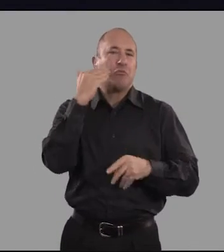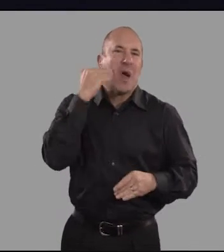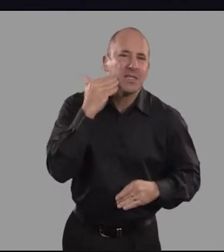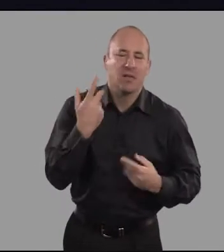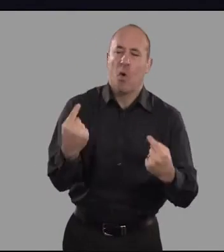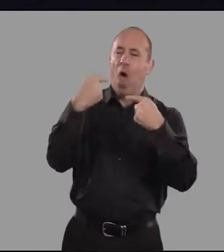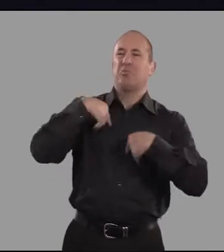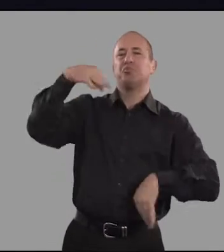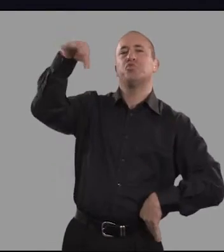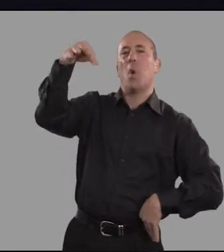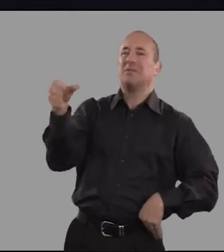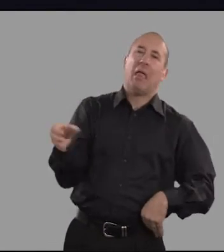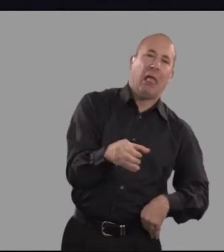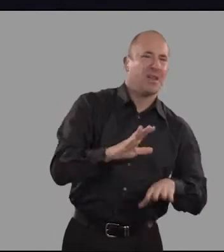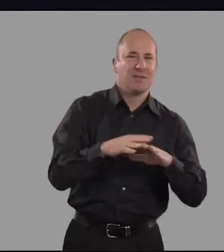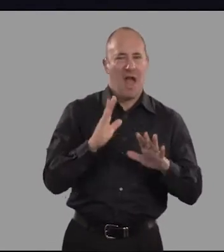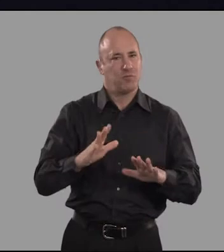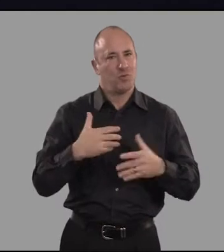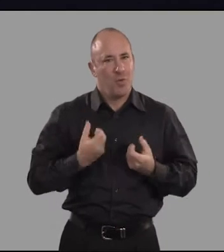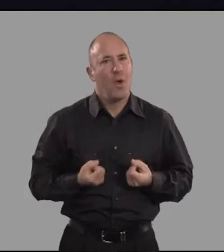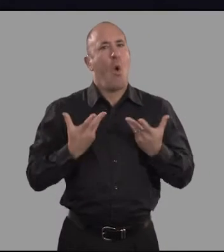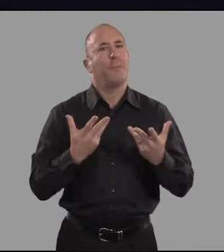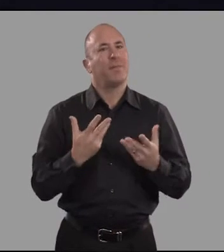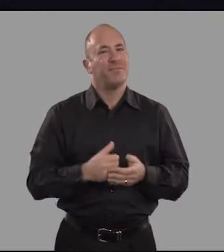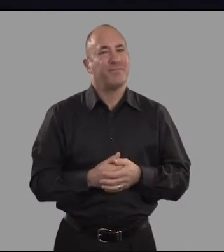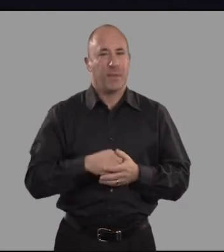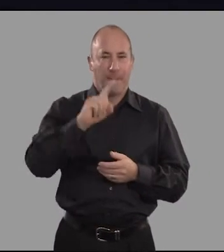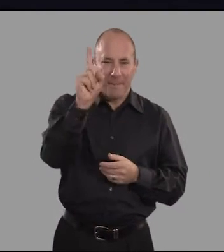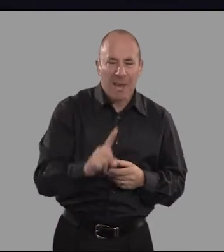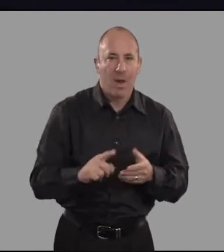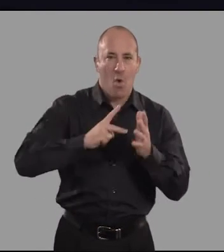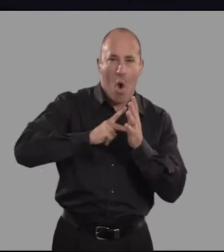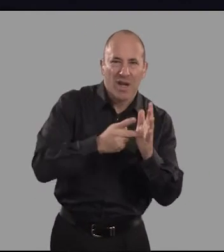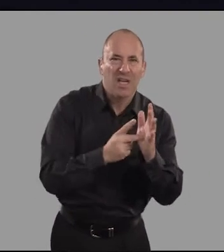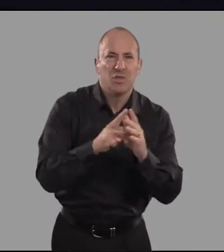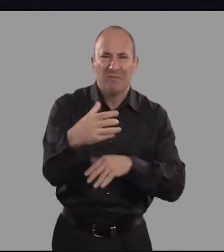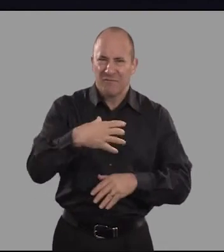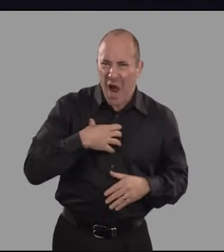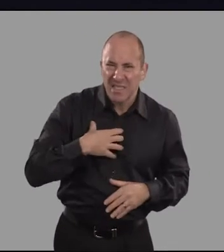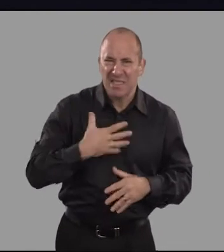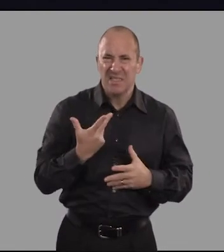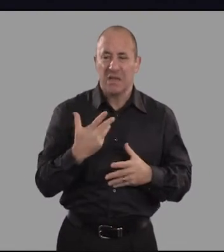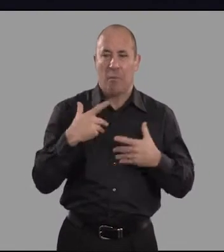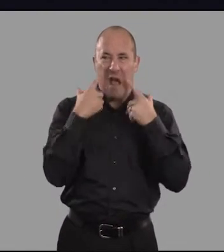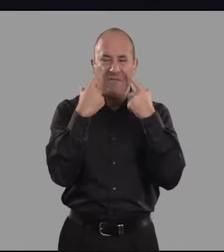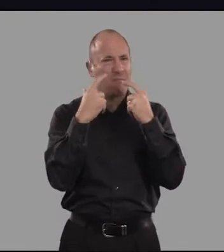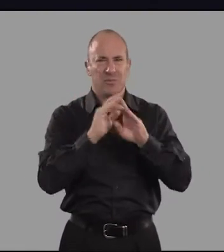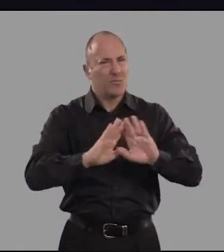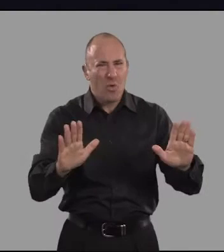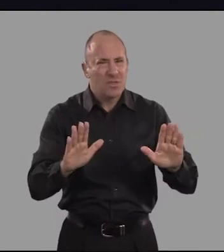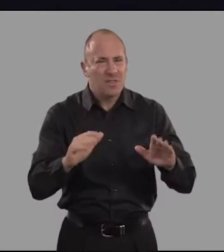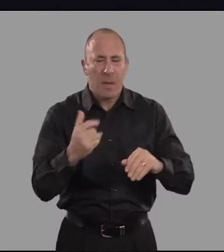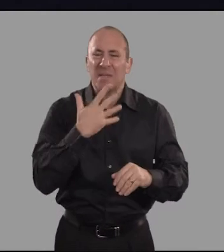of isms, by which I mean racism, tokenism, etc. People, organisations, should not be scared by a failure of political